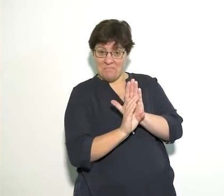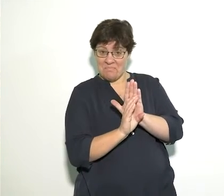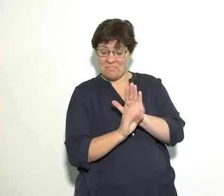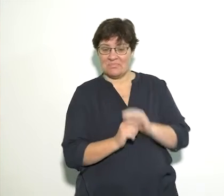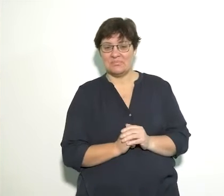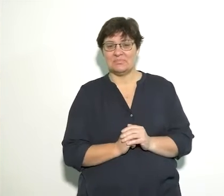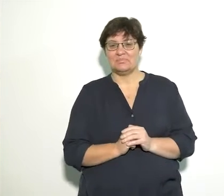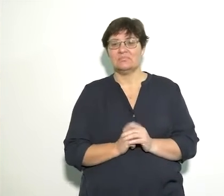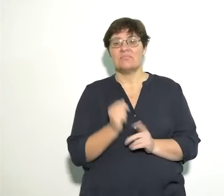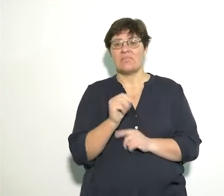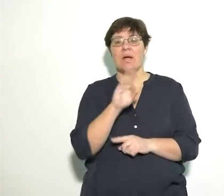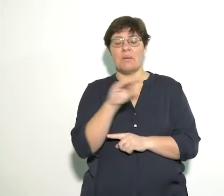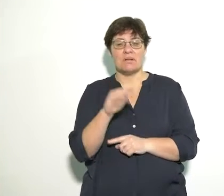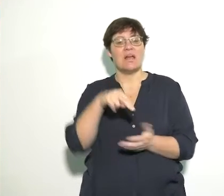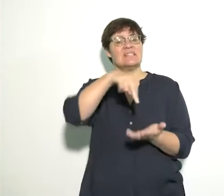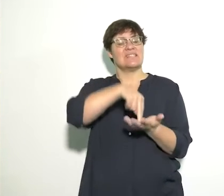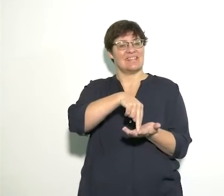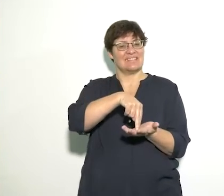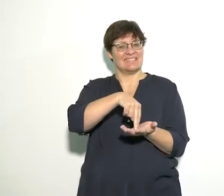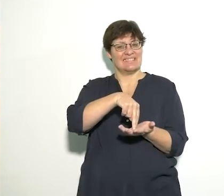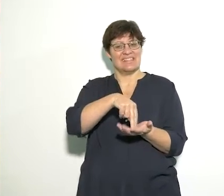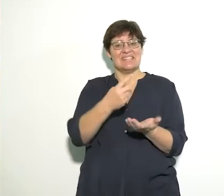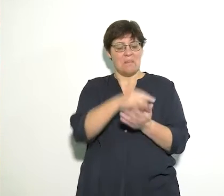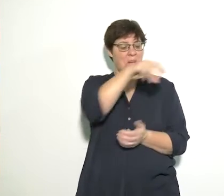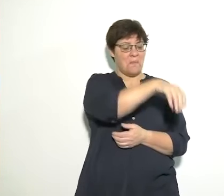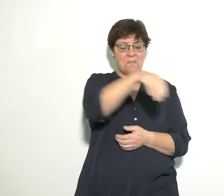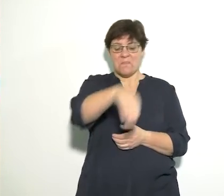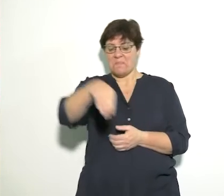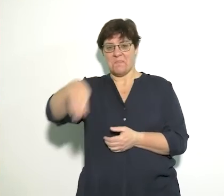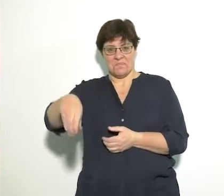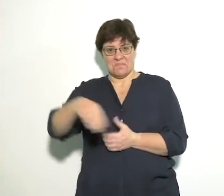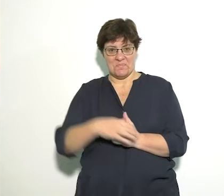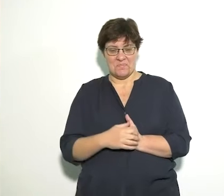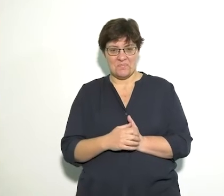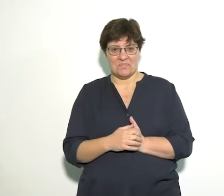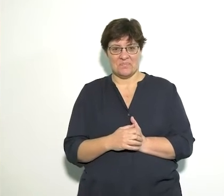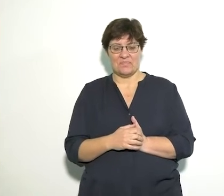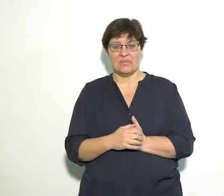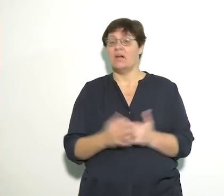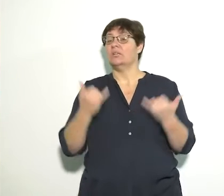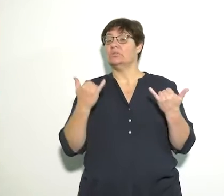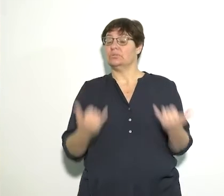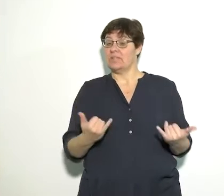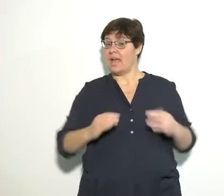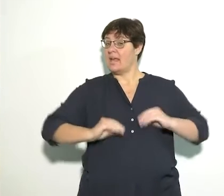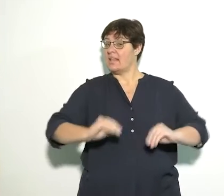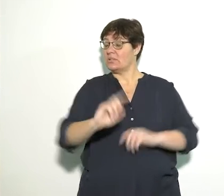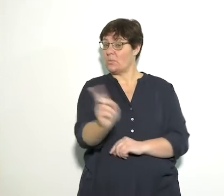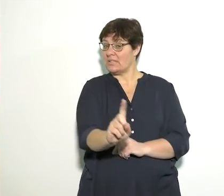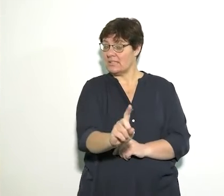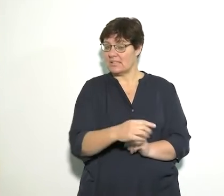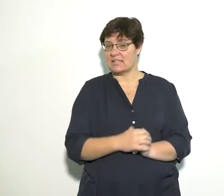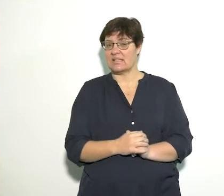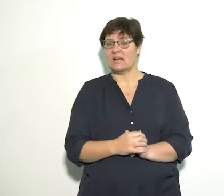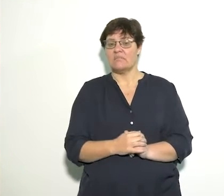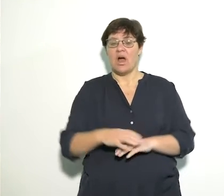So these puppets will be able to stand like how they are standing here. So for today's lesson, we are going